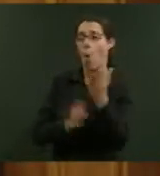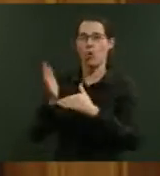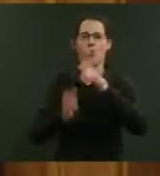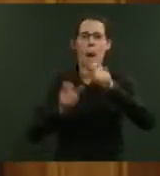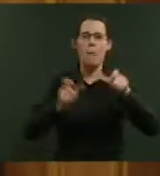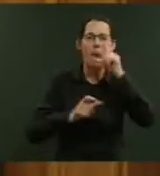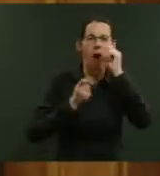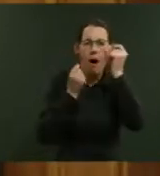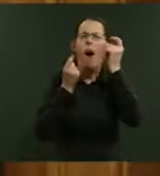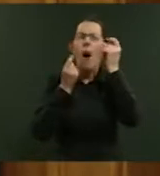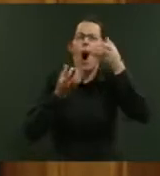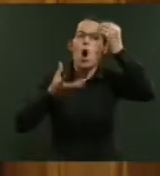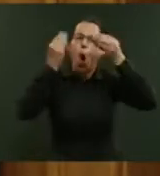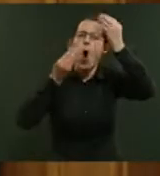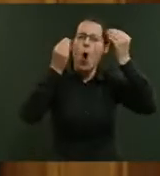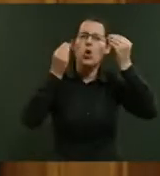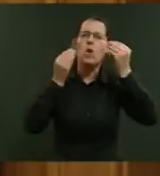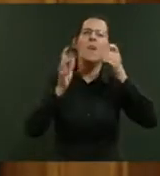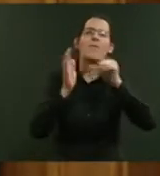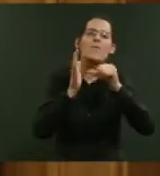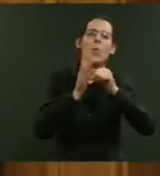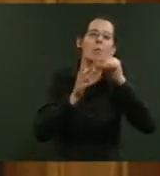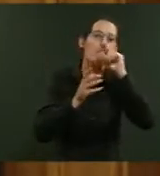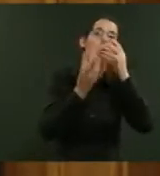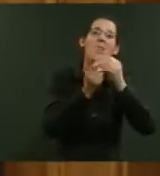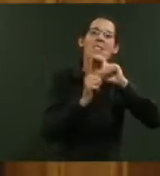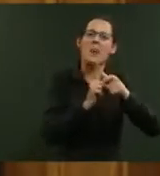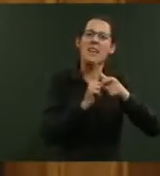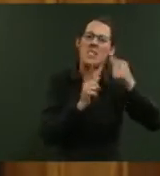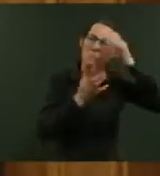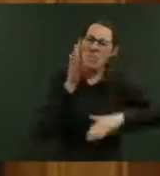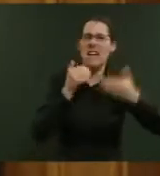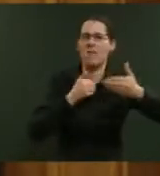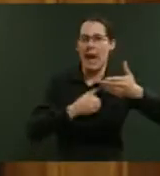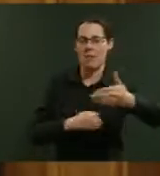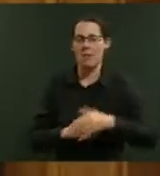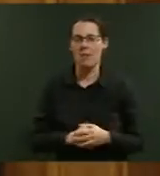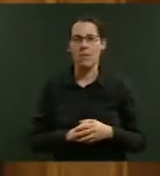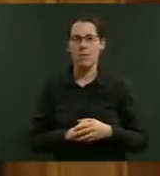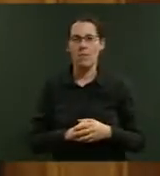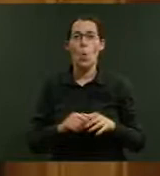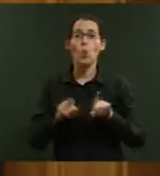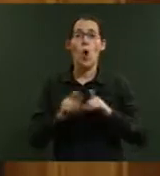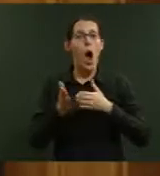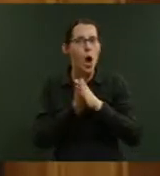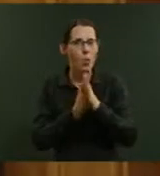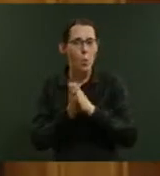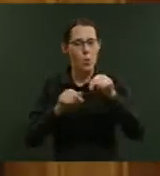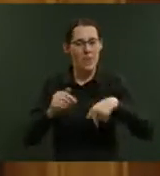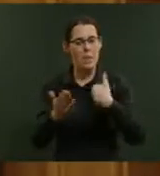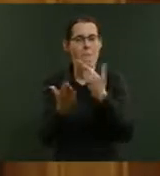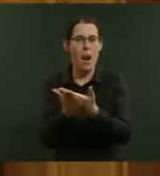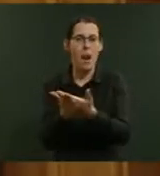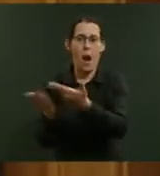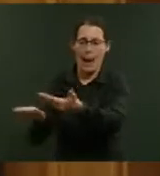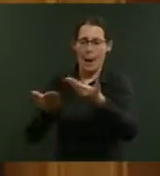of the difficulties that those with disabilities face on a daily basis. I look forward to this bill coming to